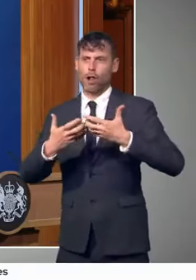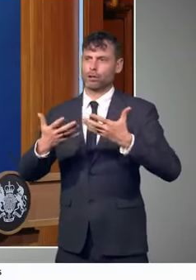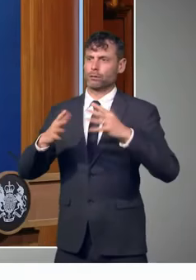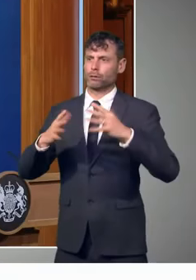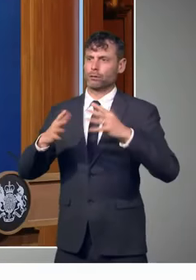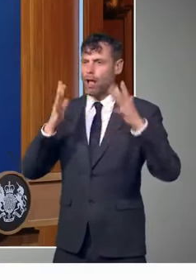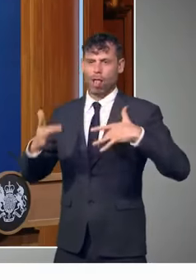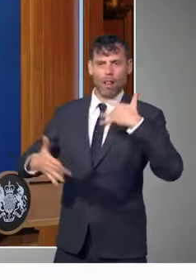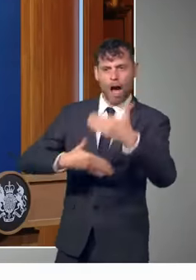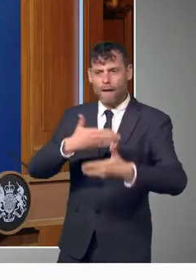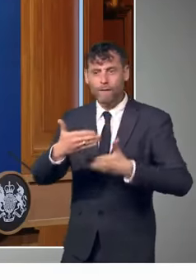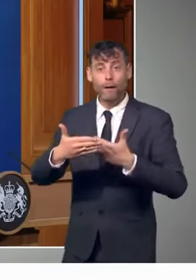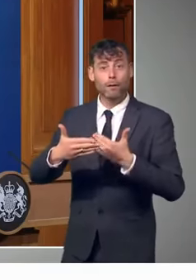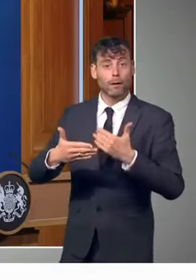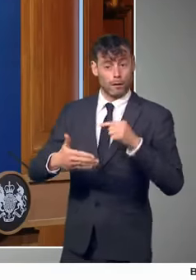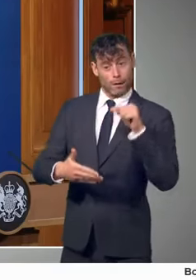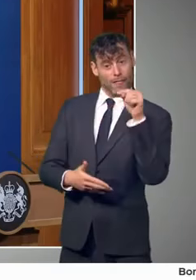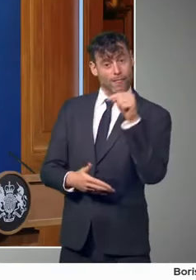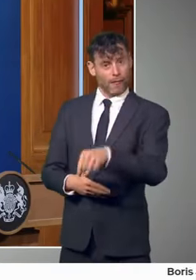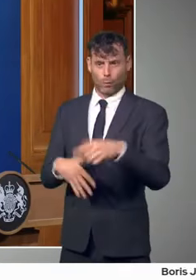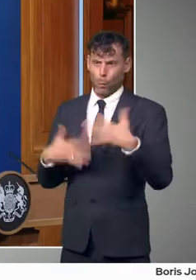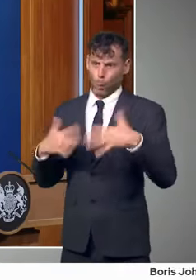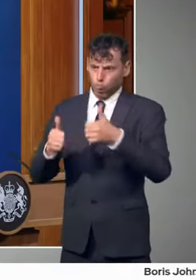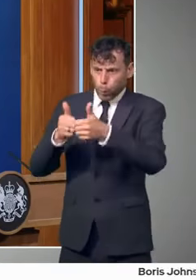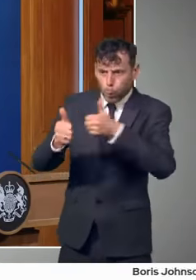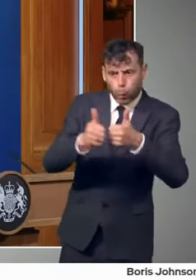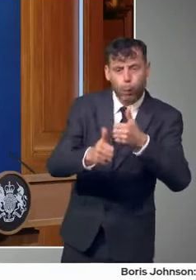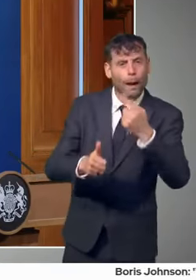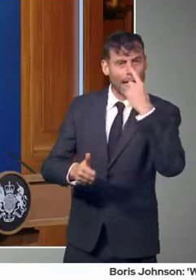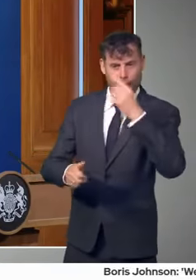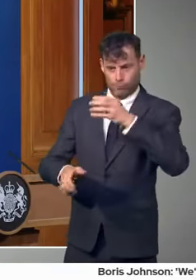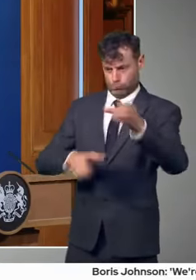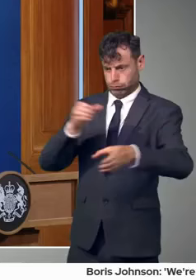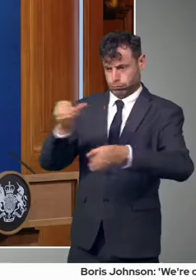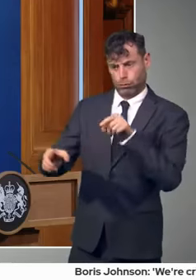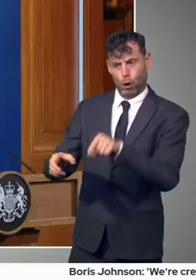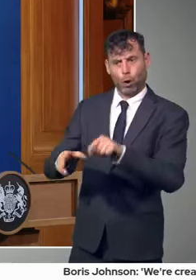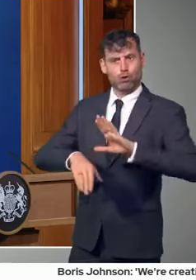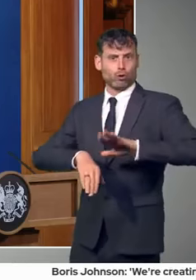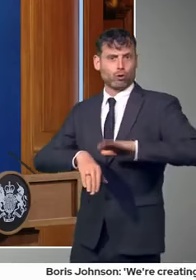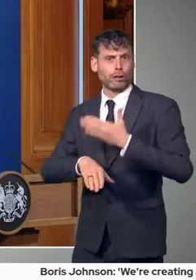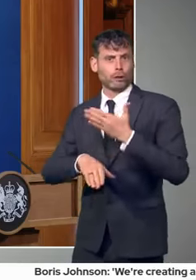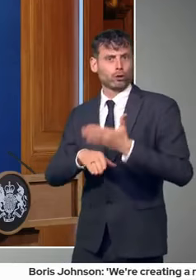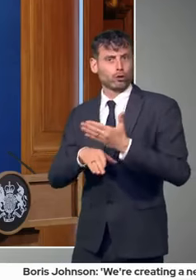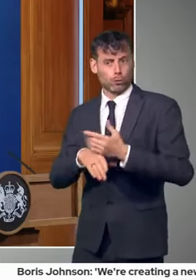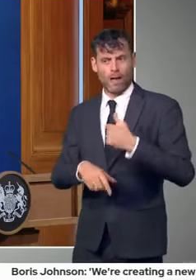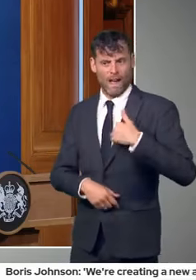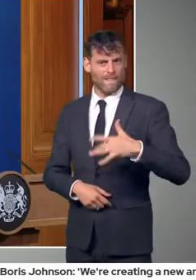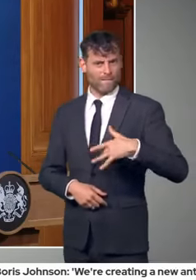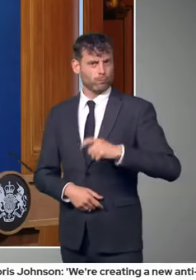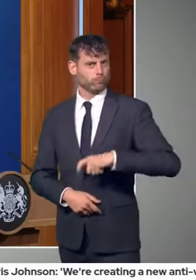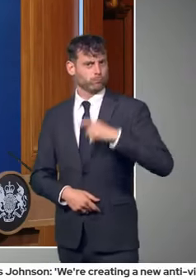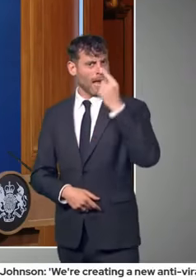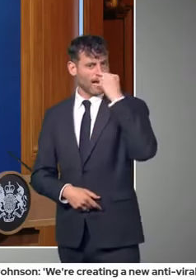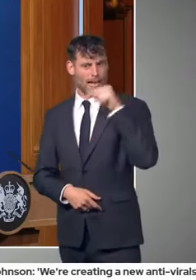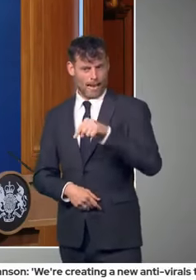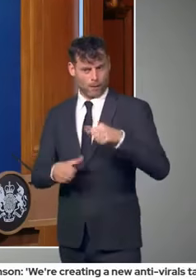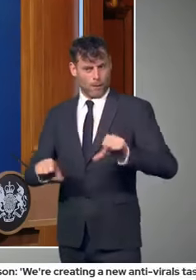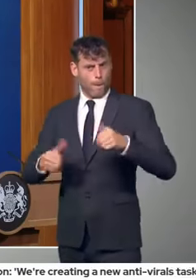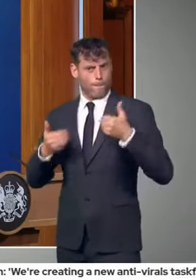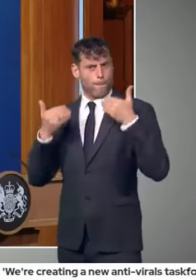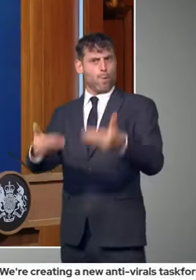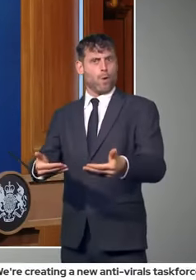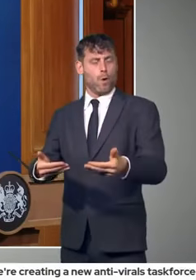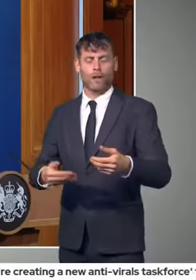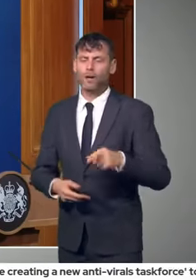That's what we're aiming to do. We think we can do both together. And the evidence of the technological progress that we've made in the last 20